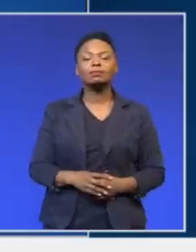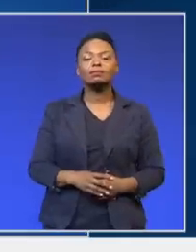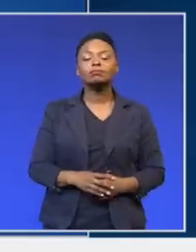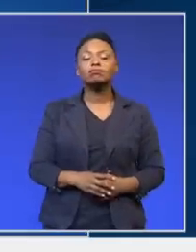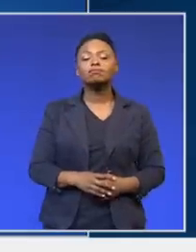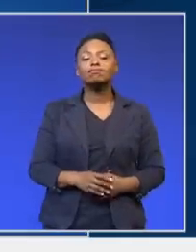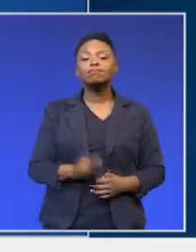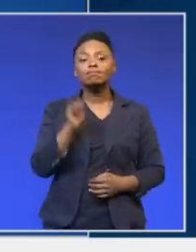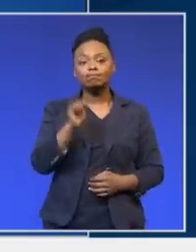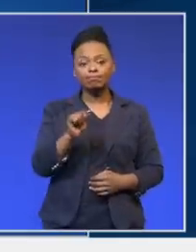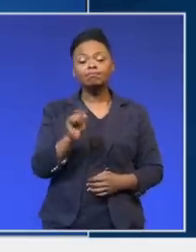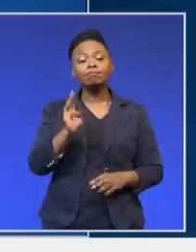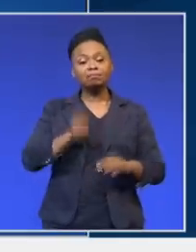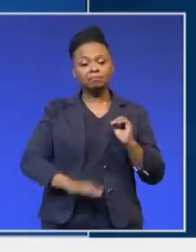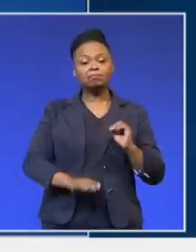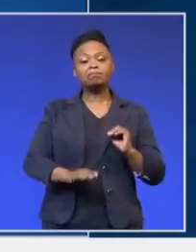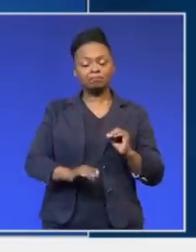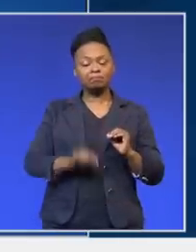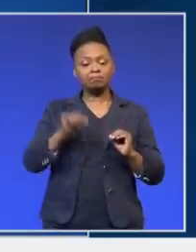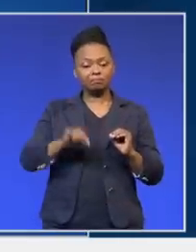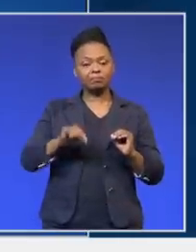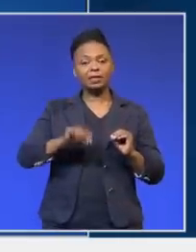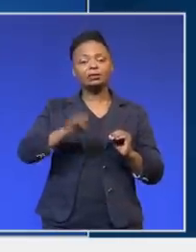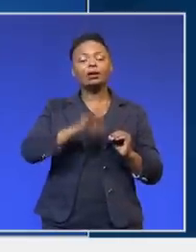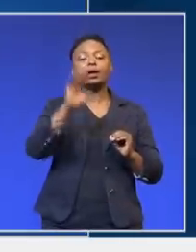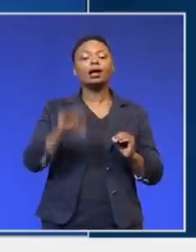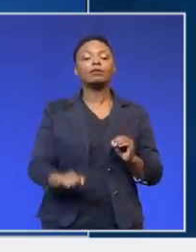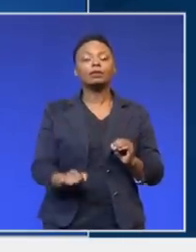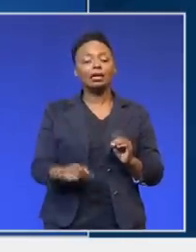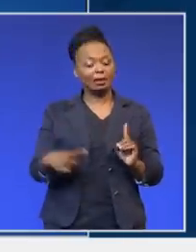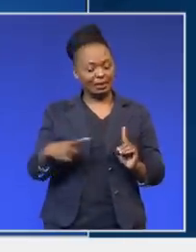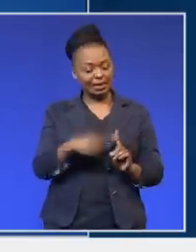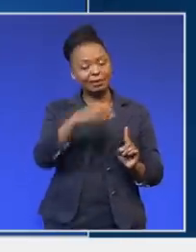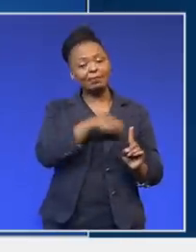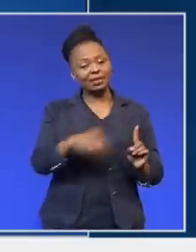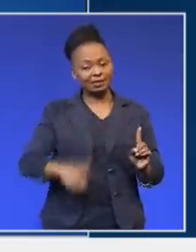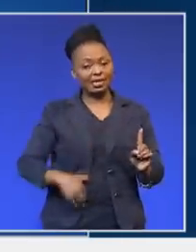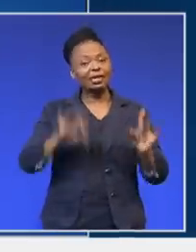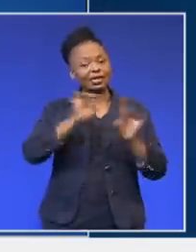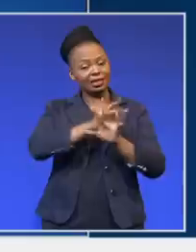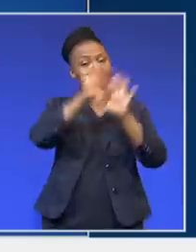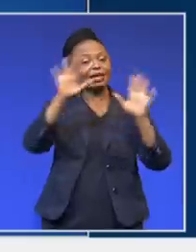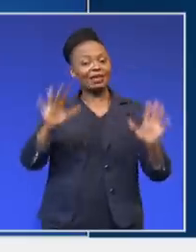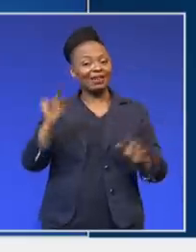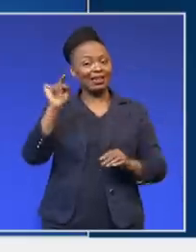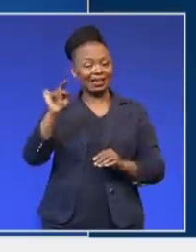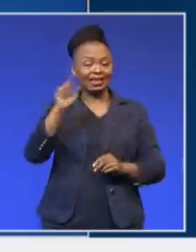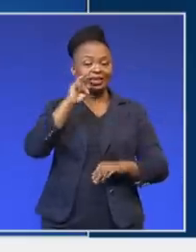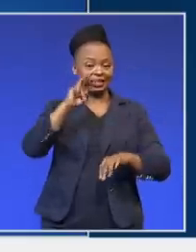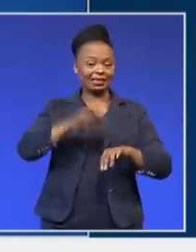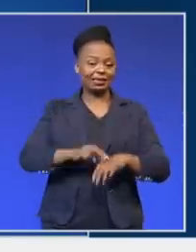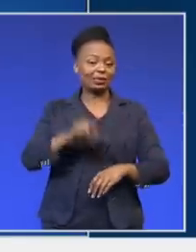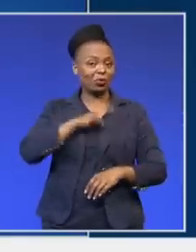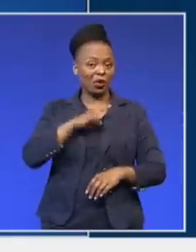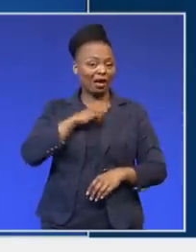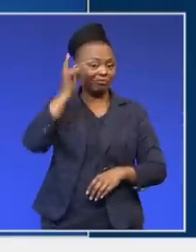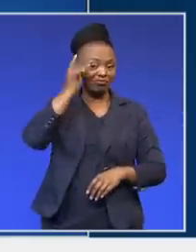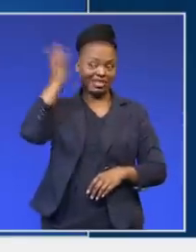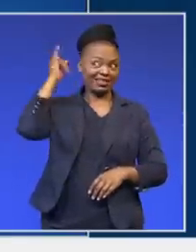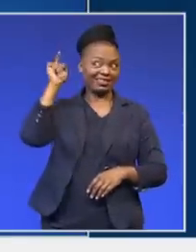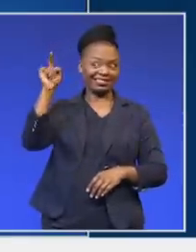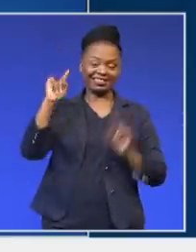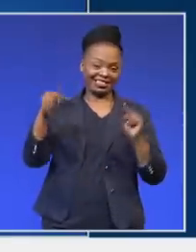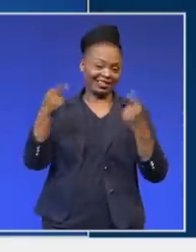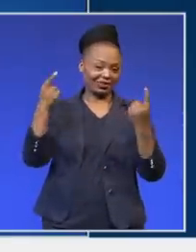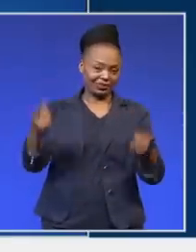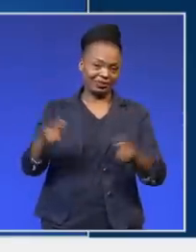on South Africa and the President to clarify this, because it will not go away. I have